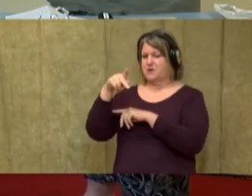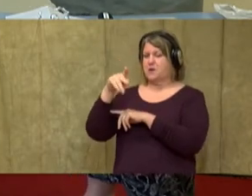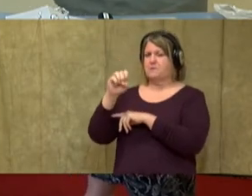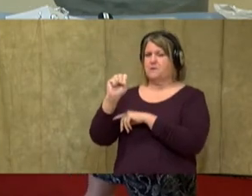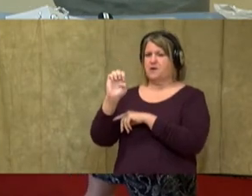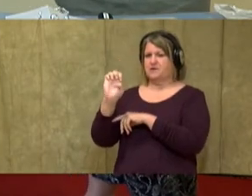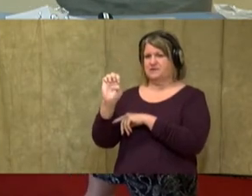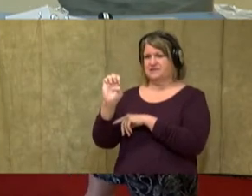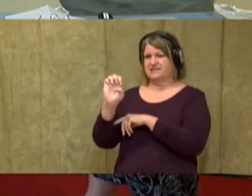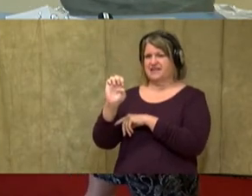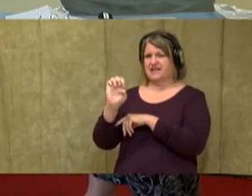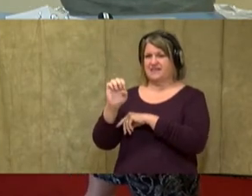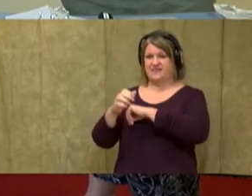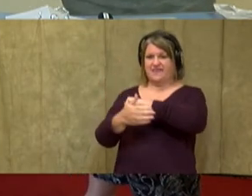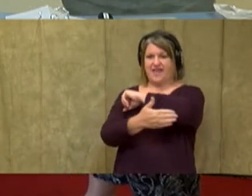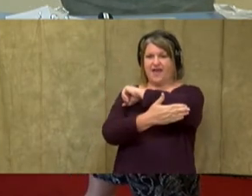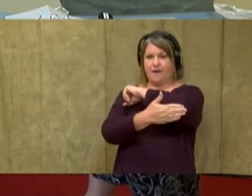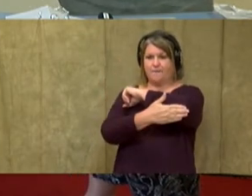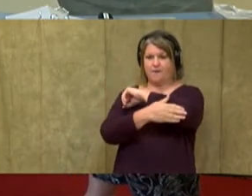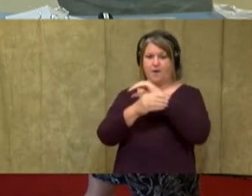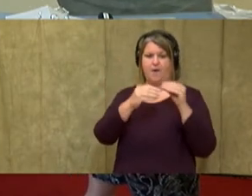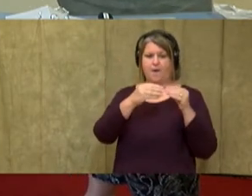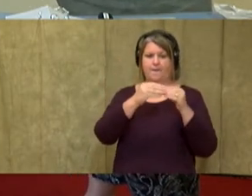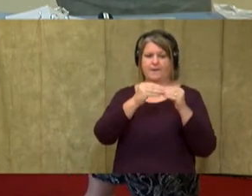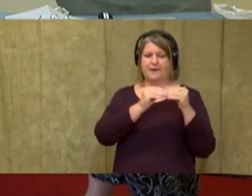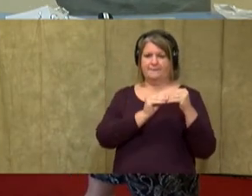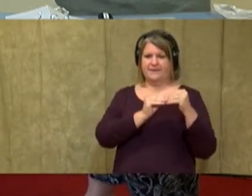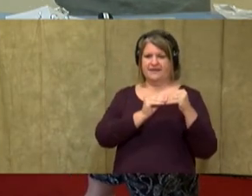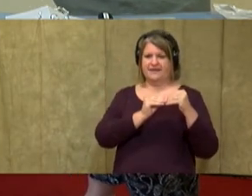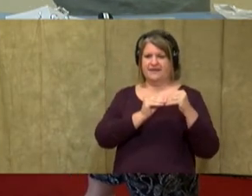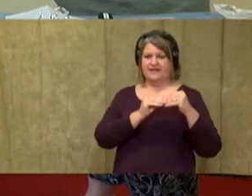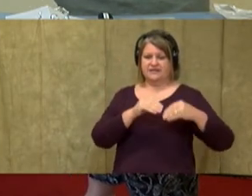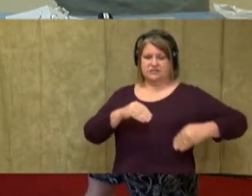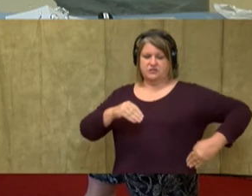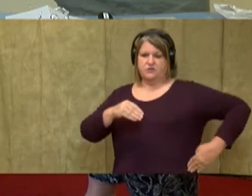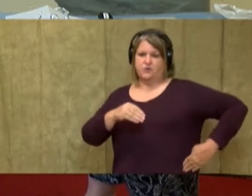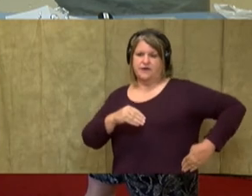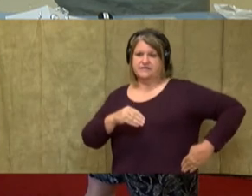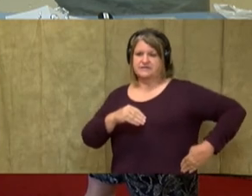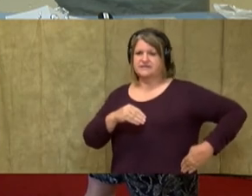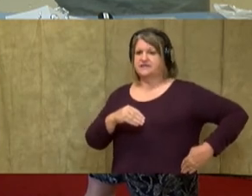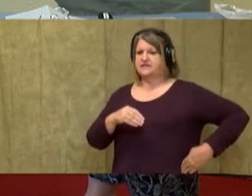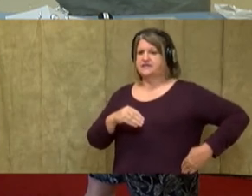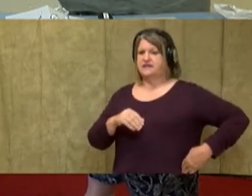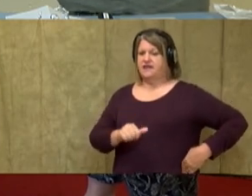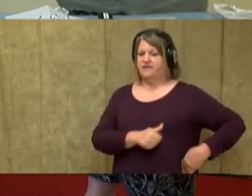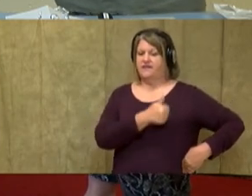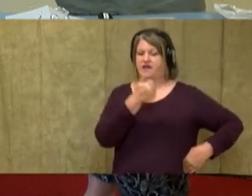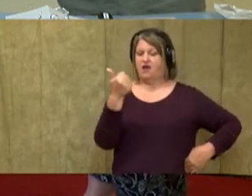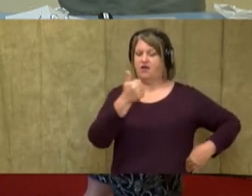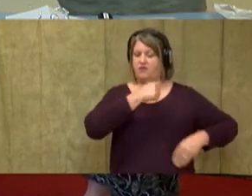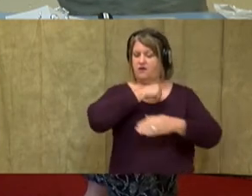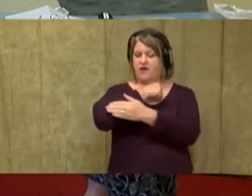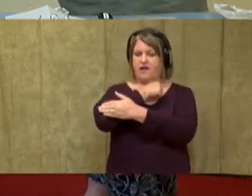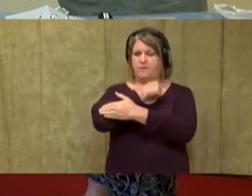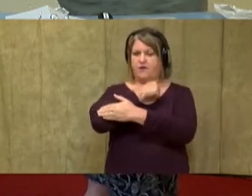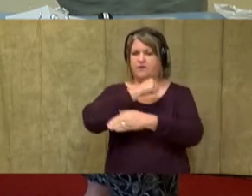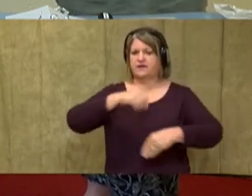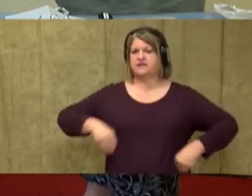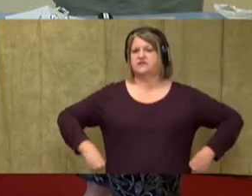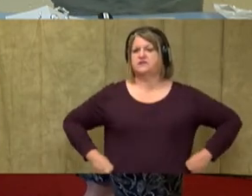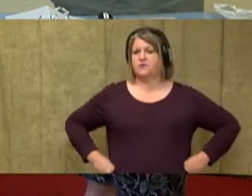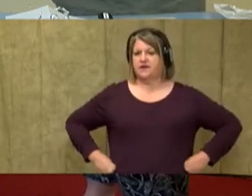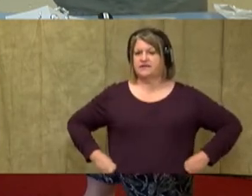to bend that little elbow in to the waist and the other little elbow end to the waist.